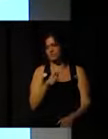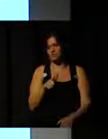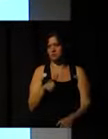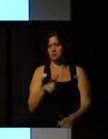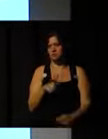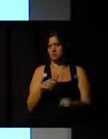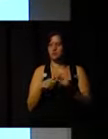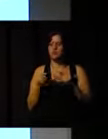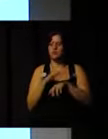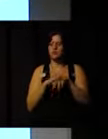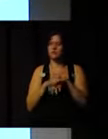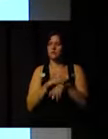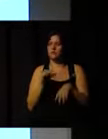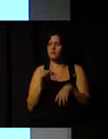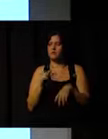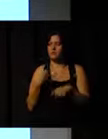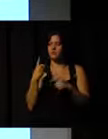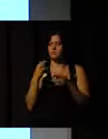The model.